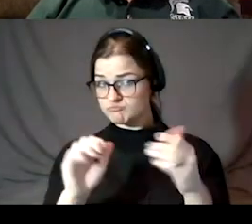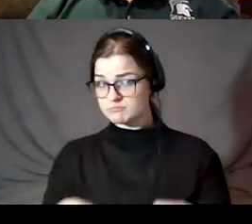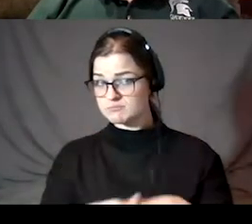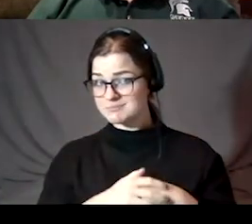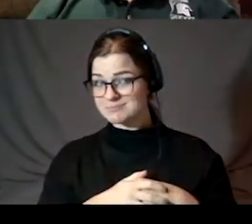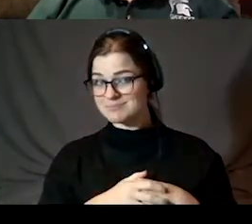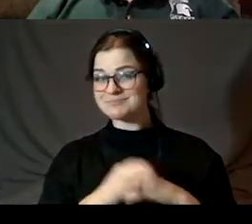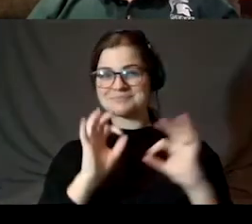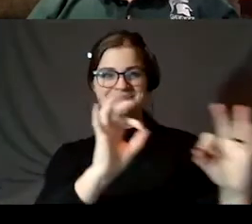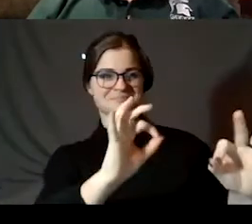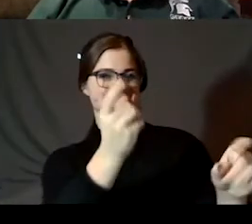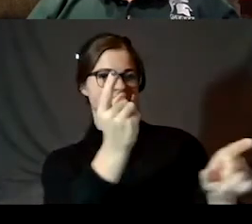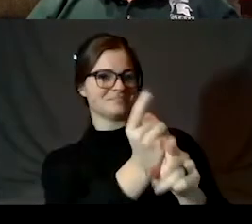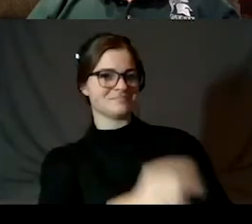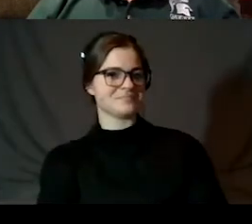Correct.